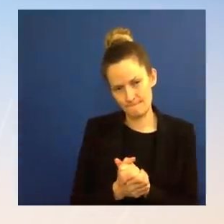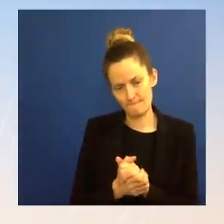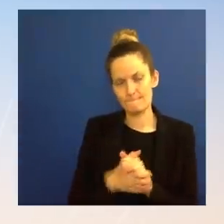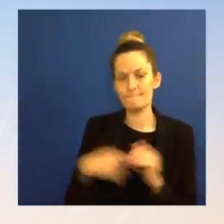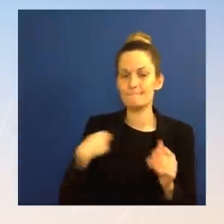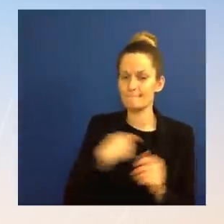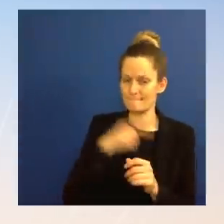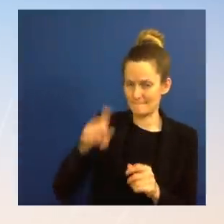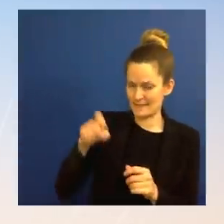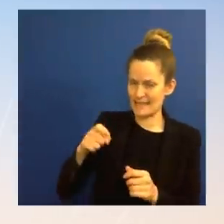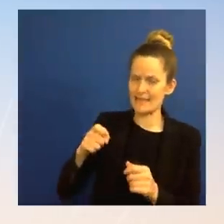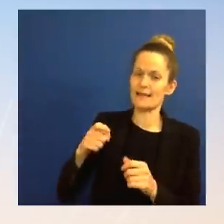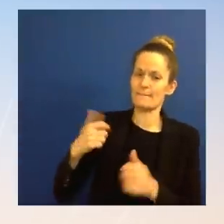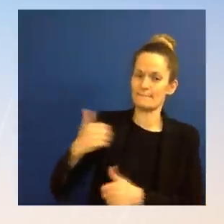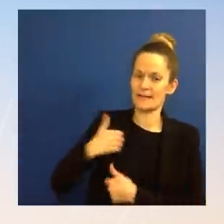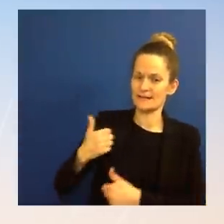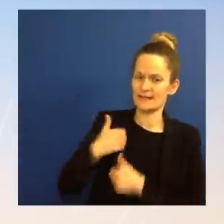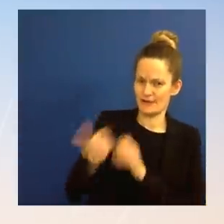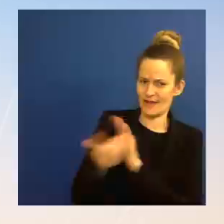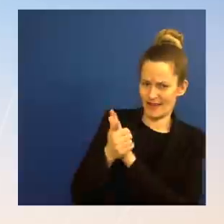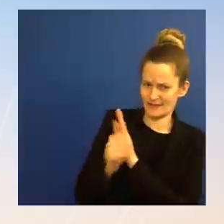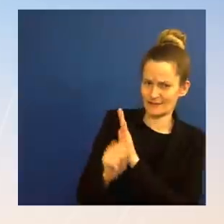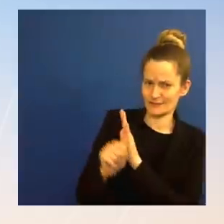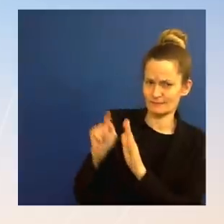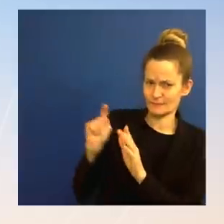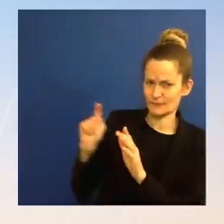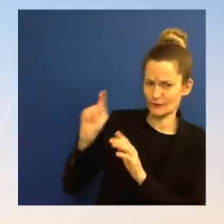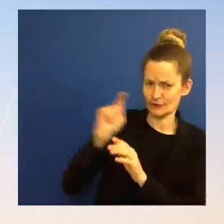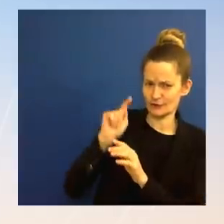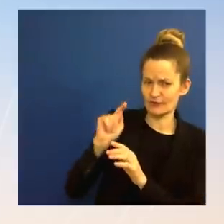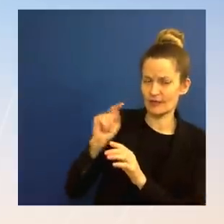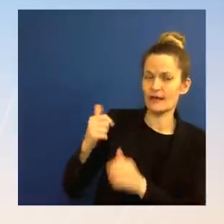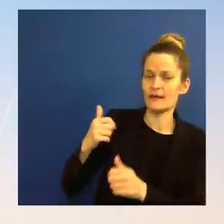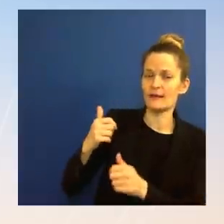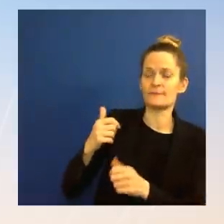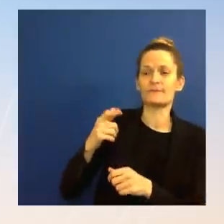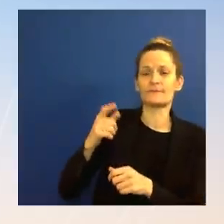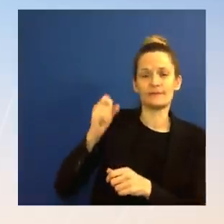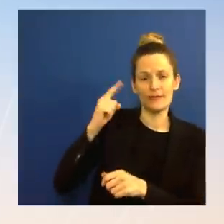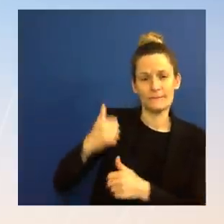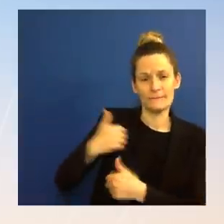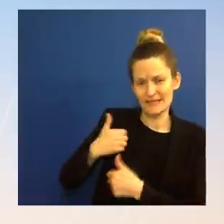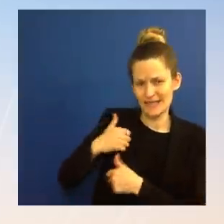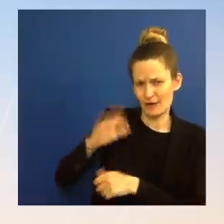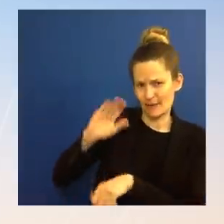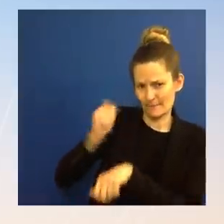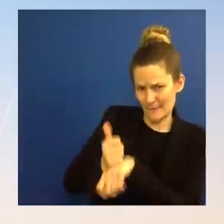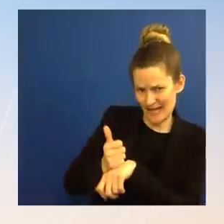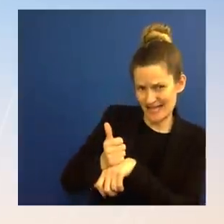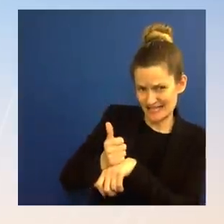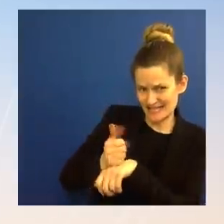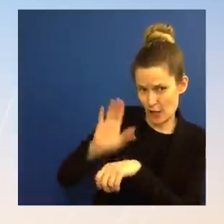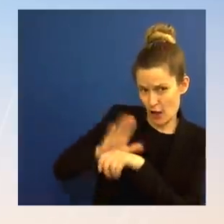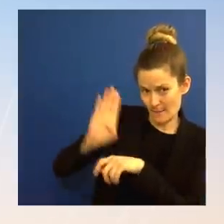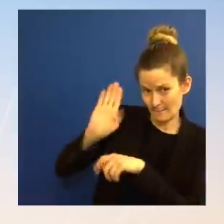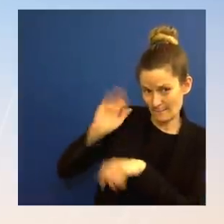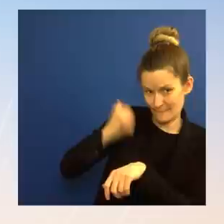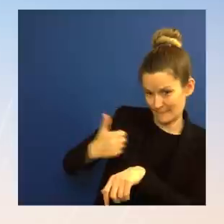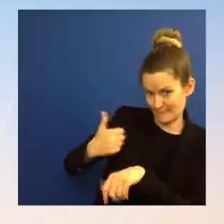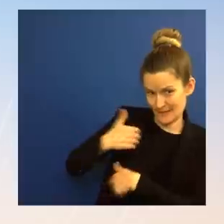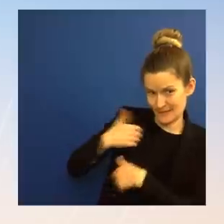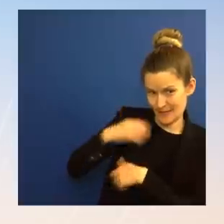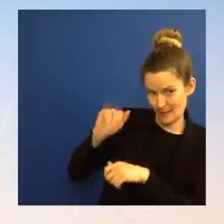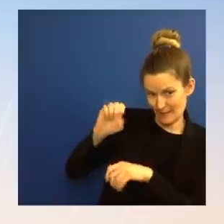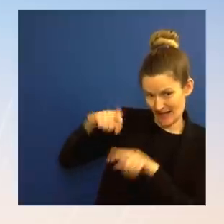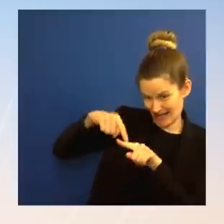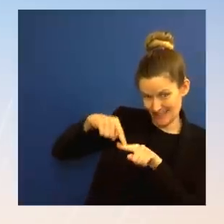contested part of a country where there is a war is not in our interests and not in NATO interests. So, there